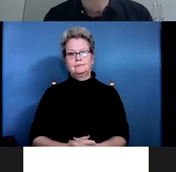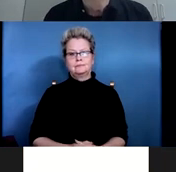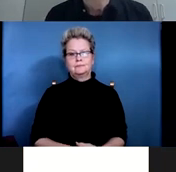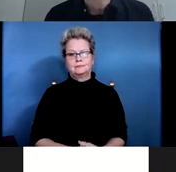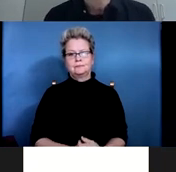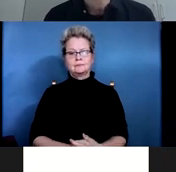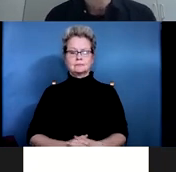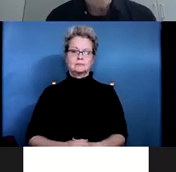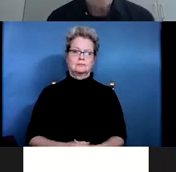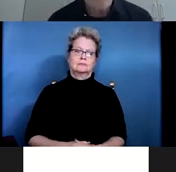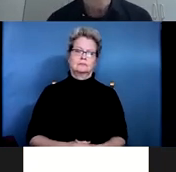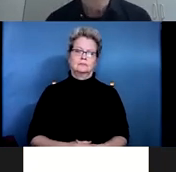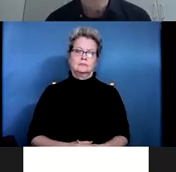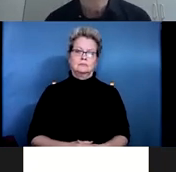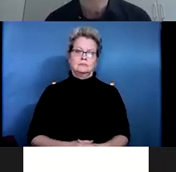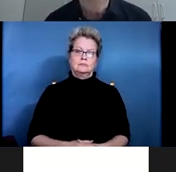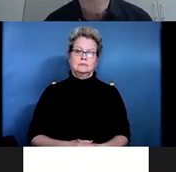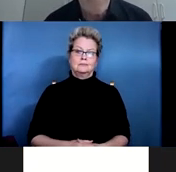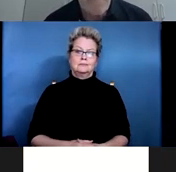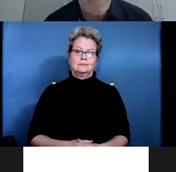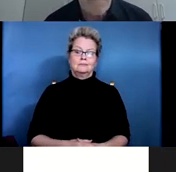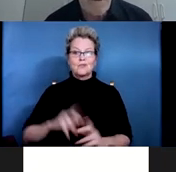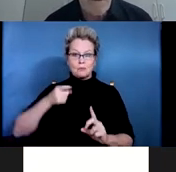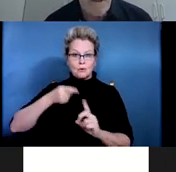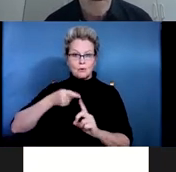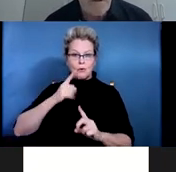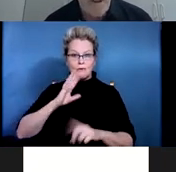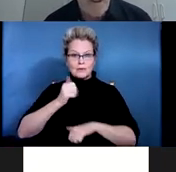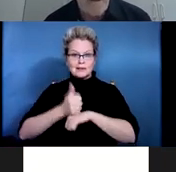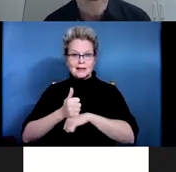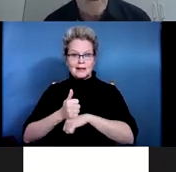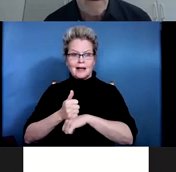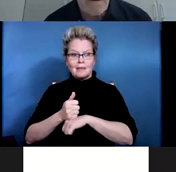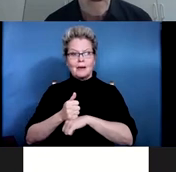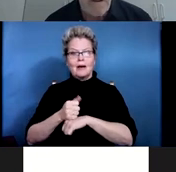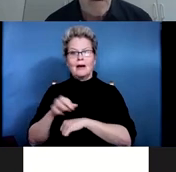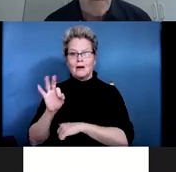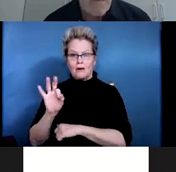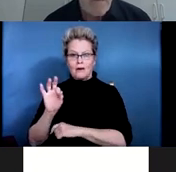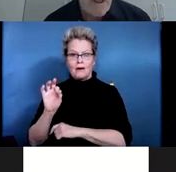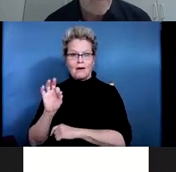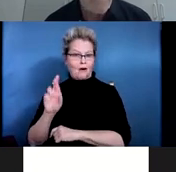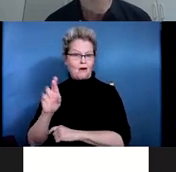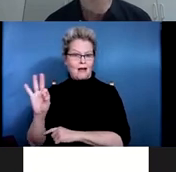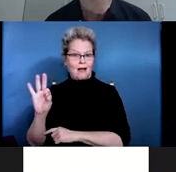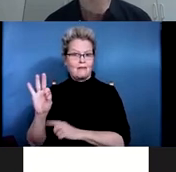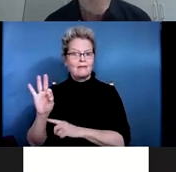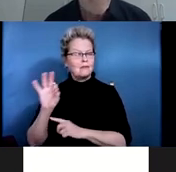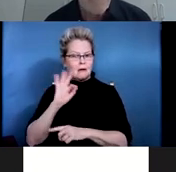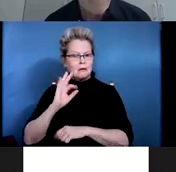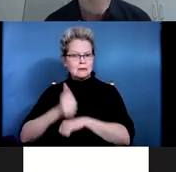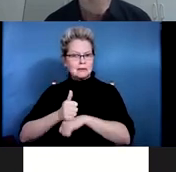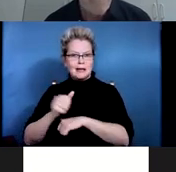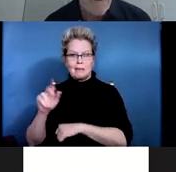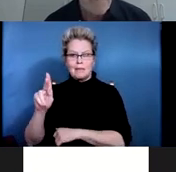so one of the goals of starting vocational resource facilitation at the, uh, Kessler Institute for